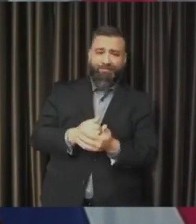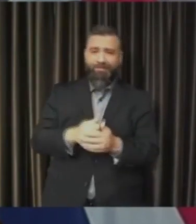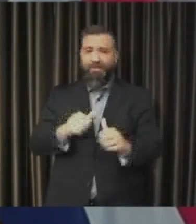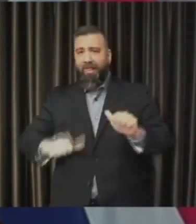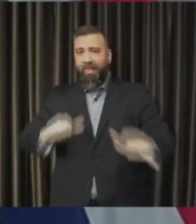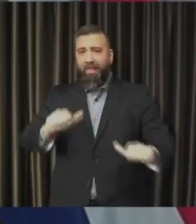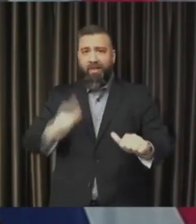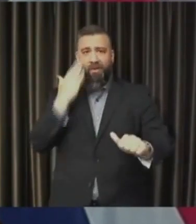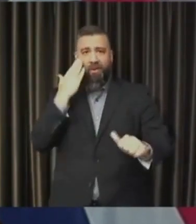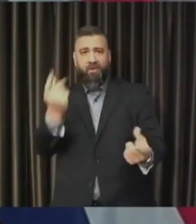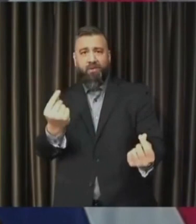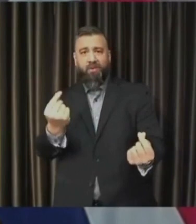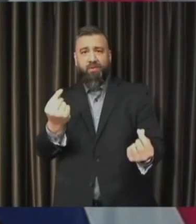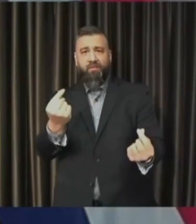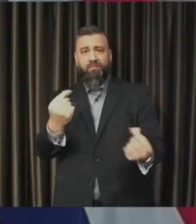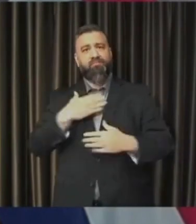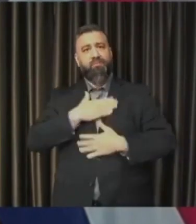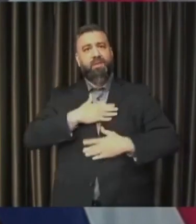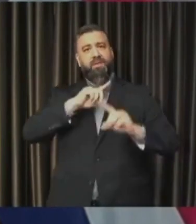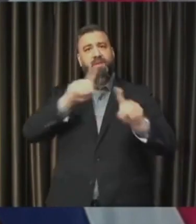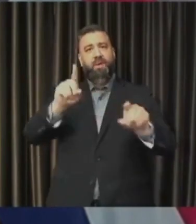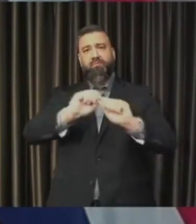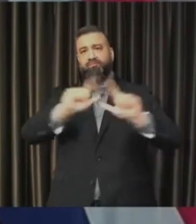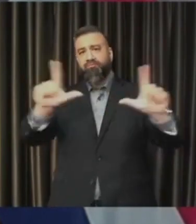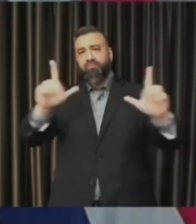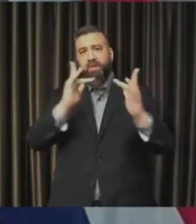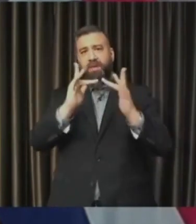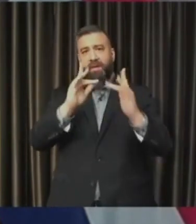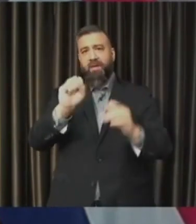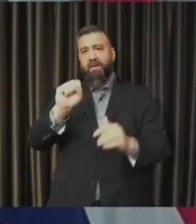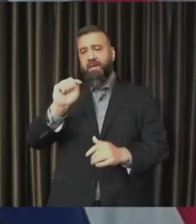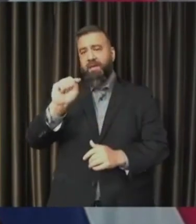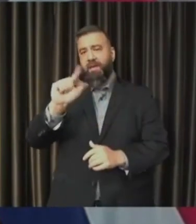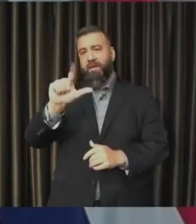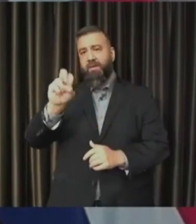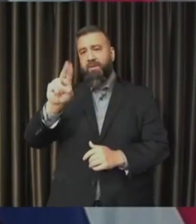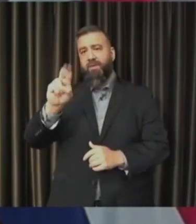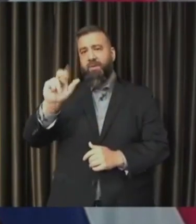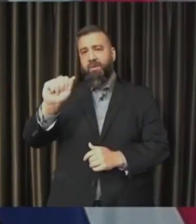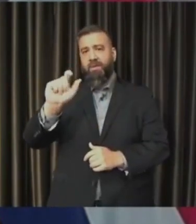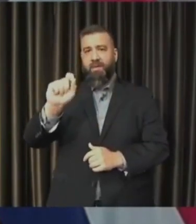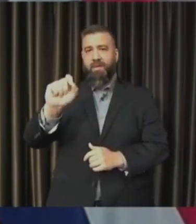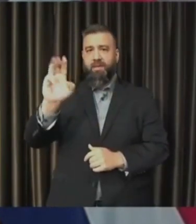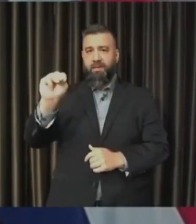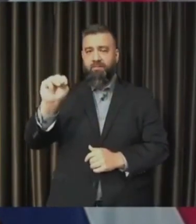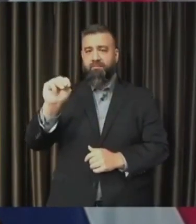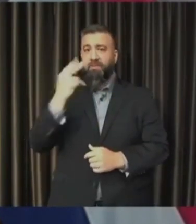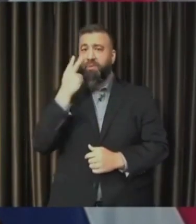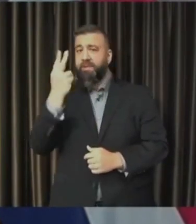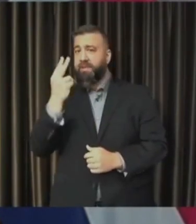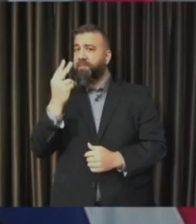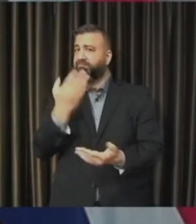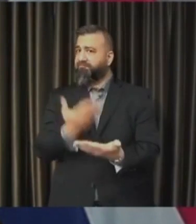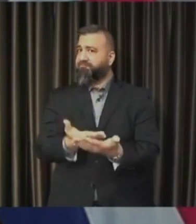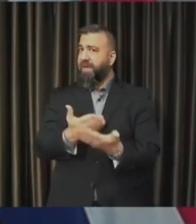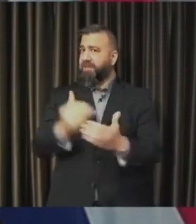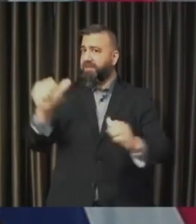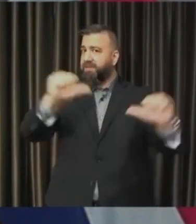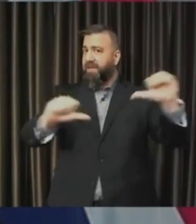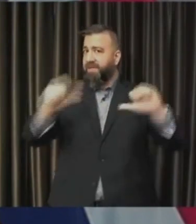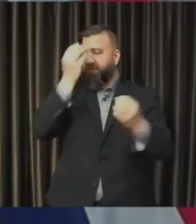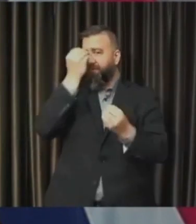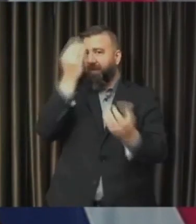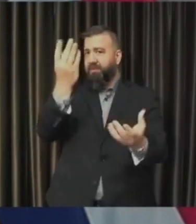ones, I urge you to visit stlcorona.com. There you will find factual scientific information about the vaccines.